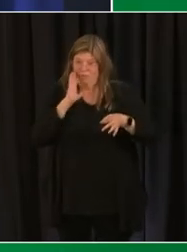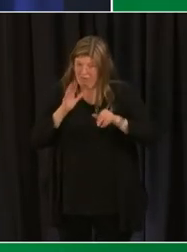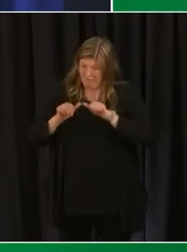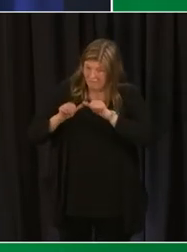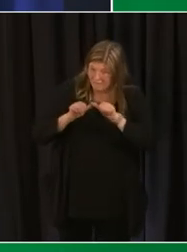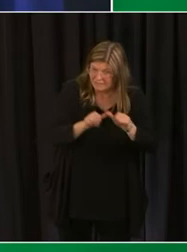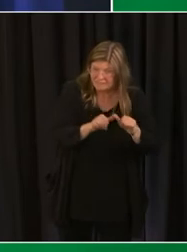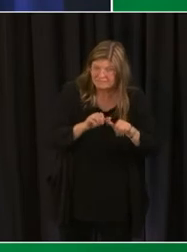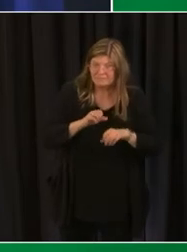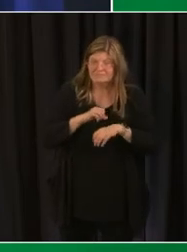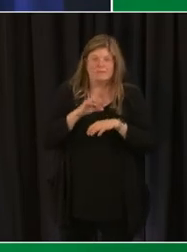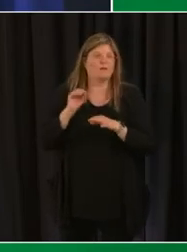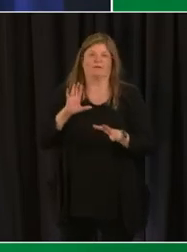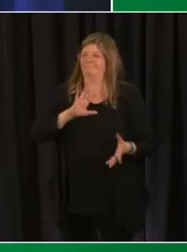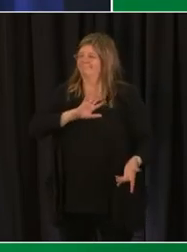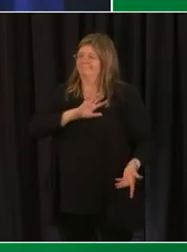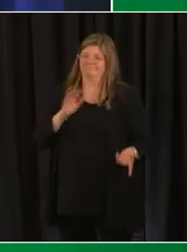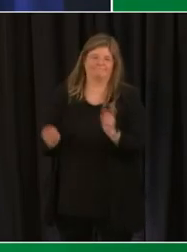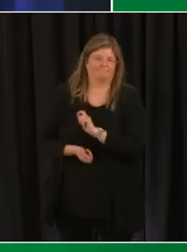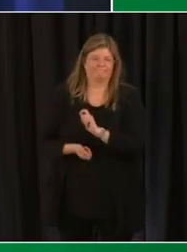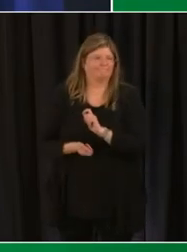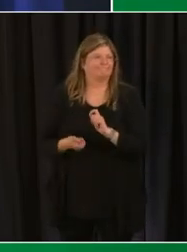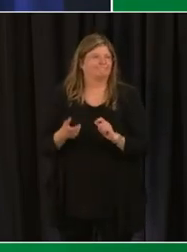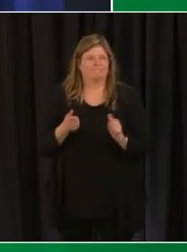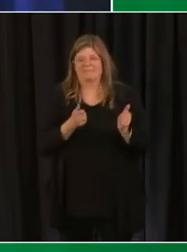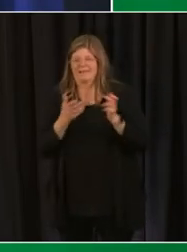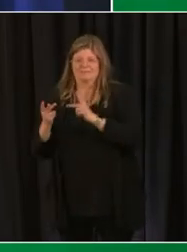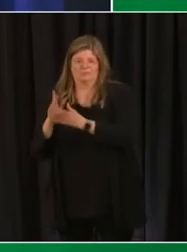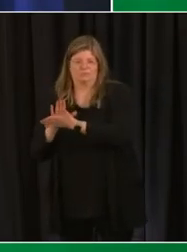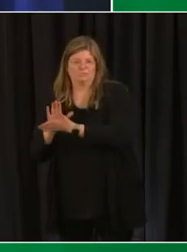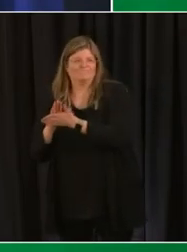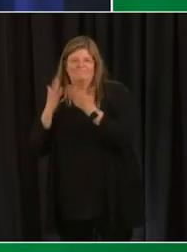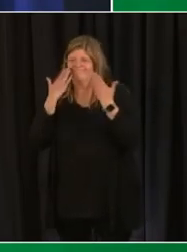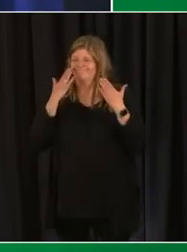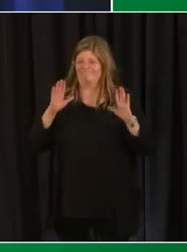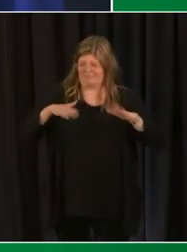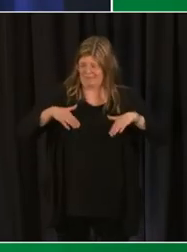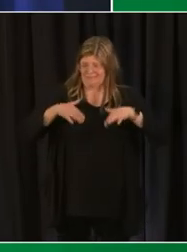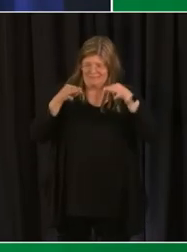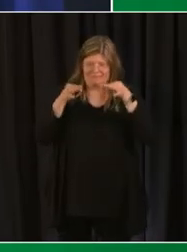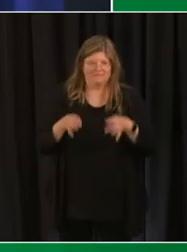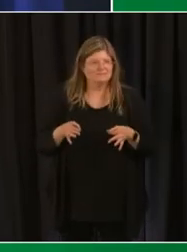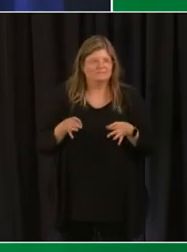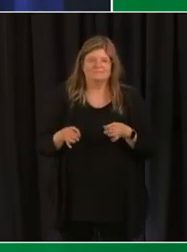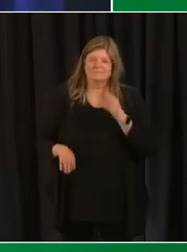students will access online courses or remote courses for the 21-22 school year